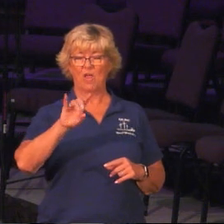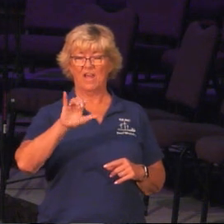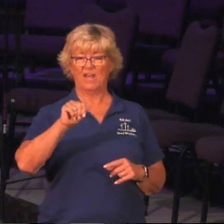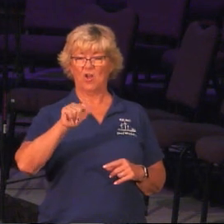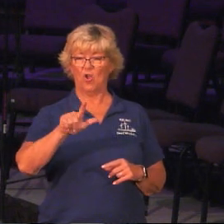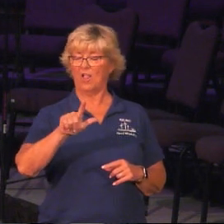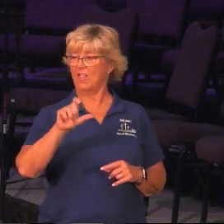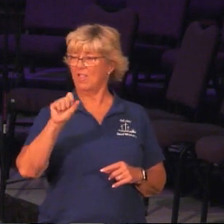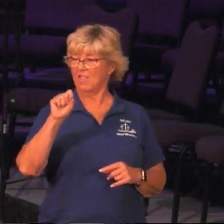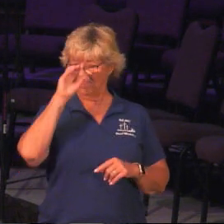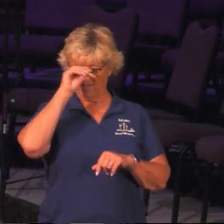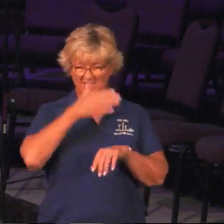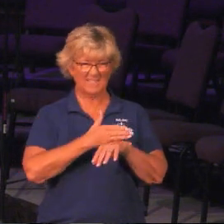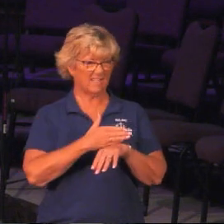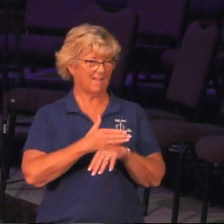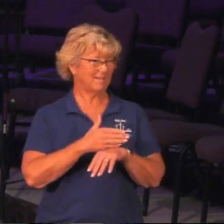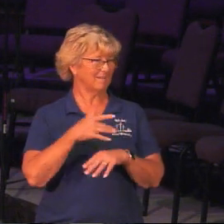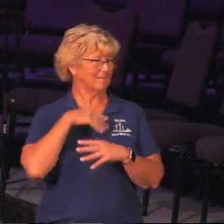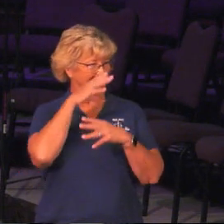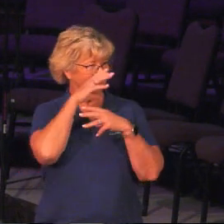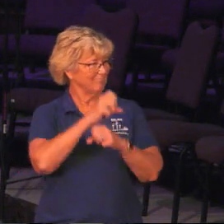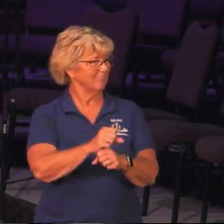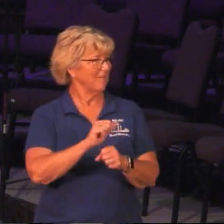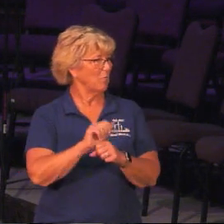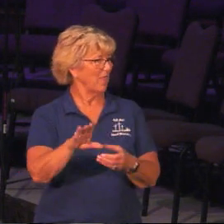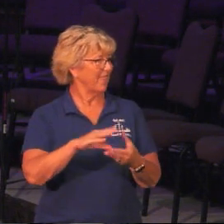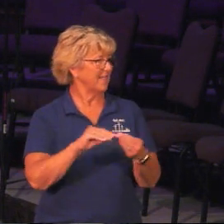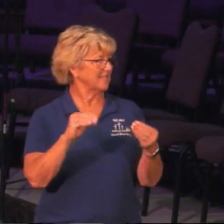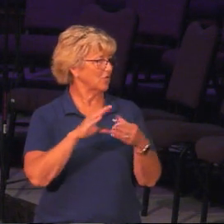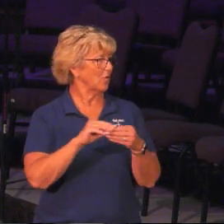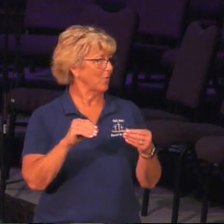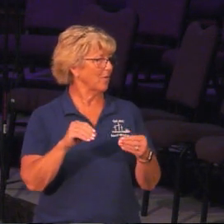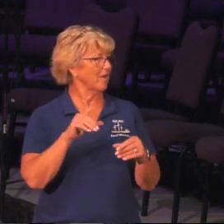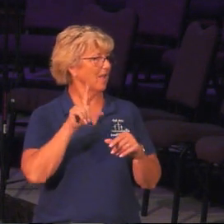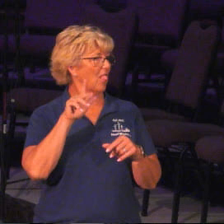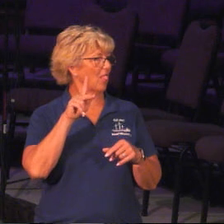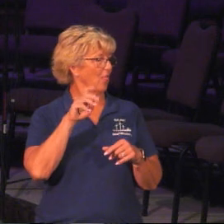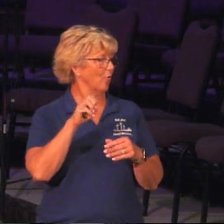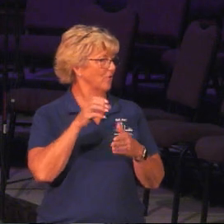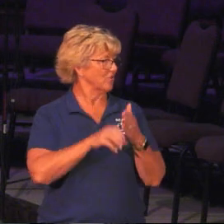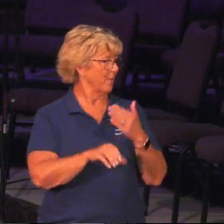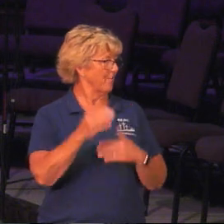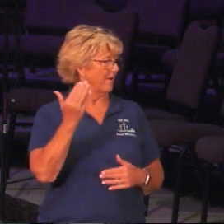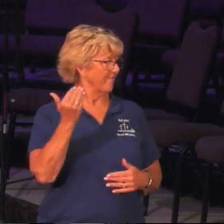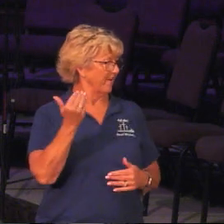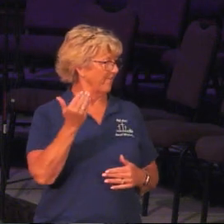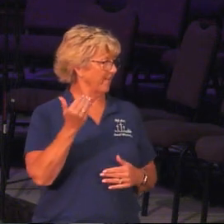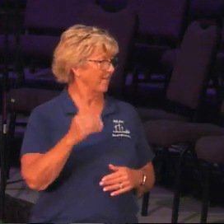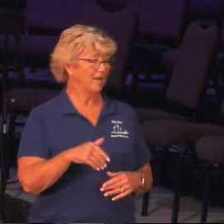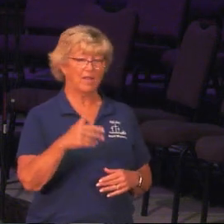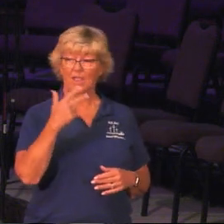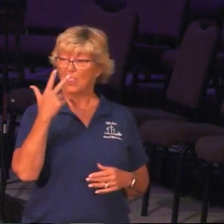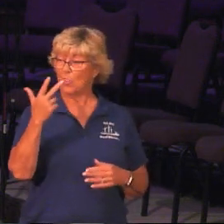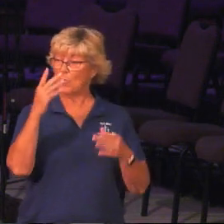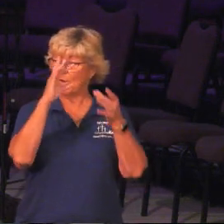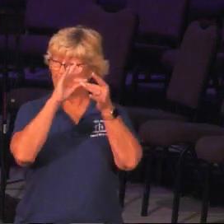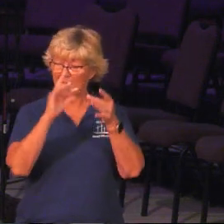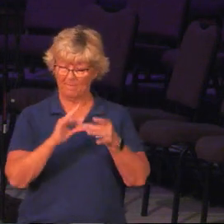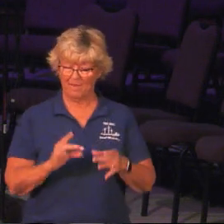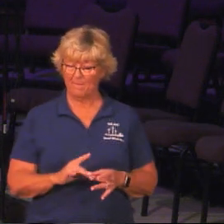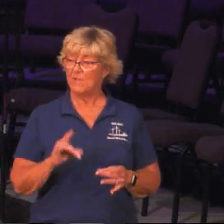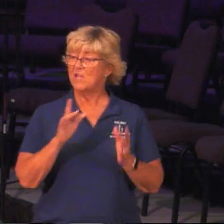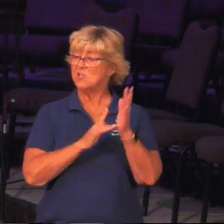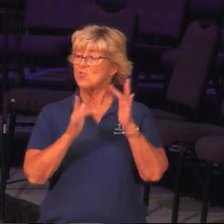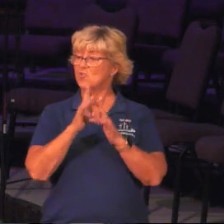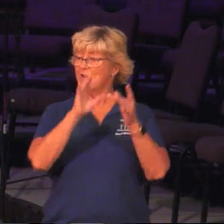fascinates me. You know, it's in Luke 15. And it's three parables that Jesus connects